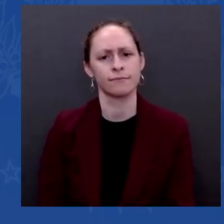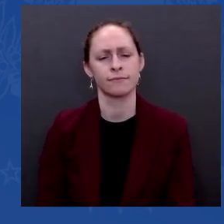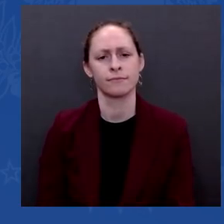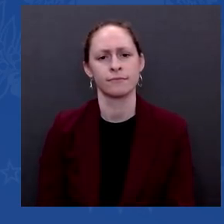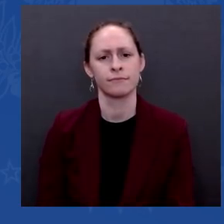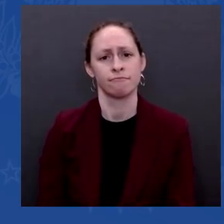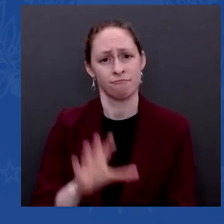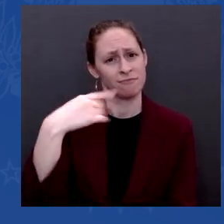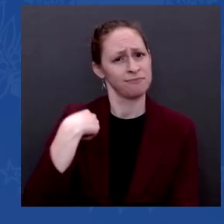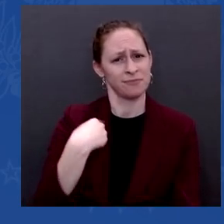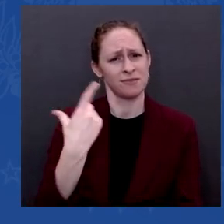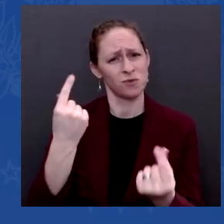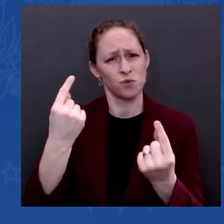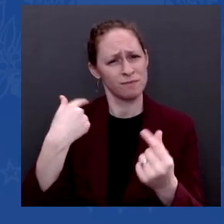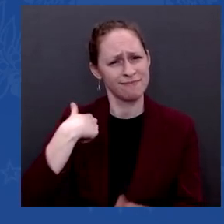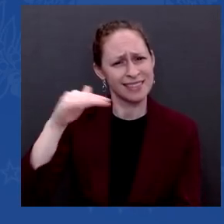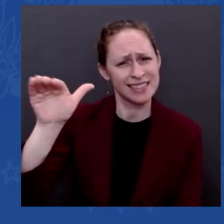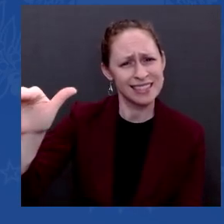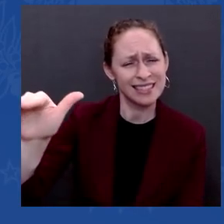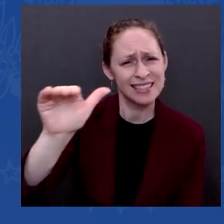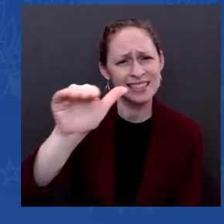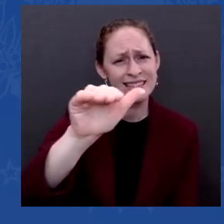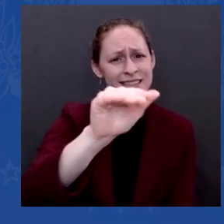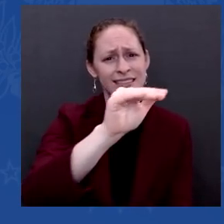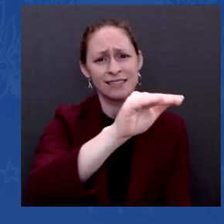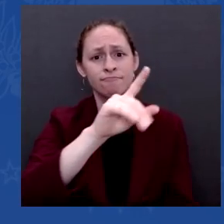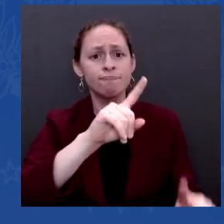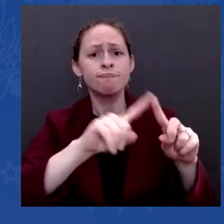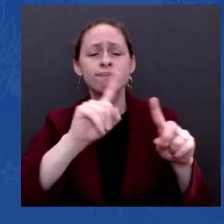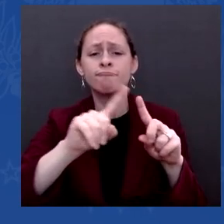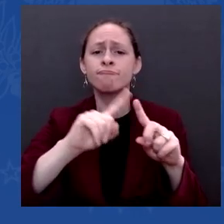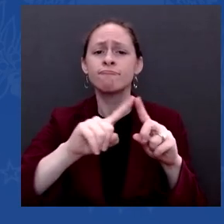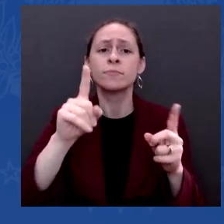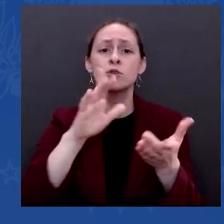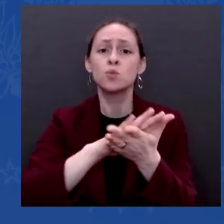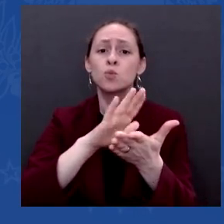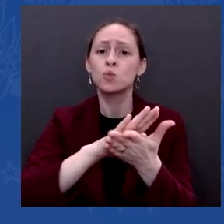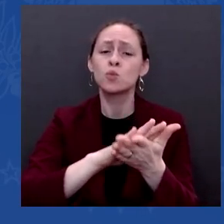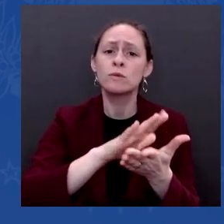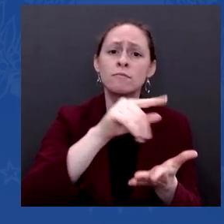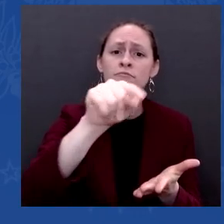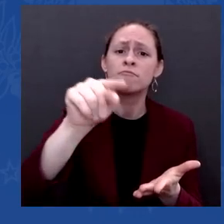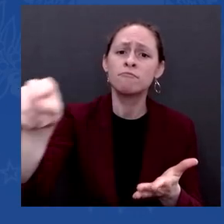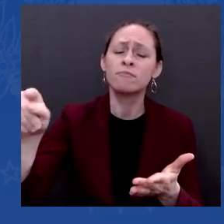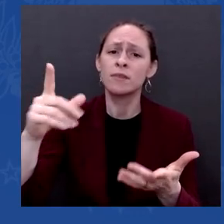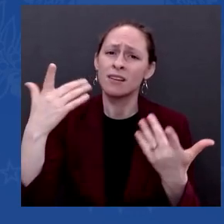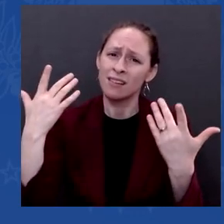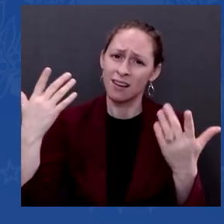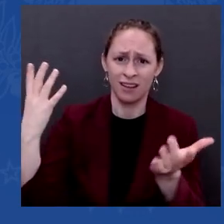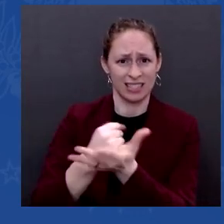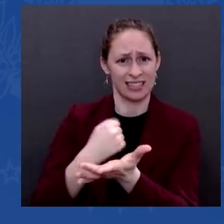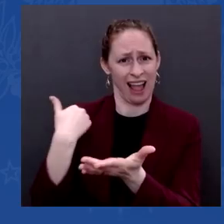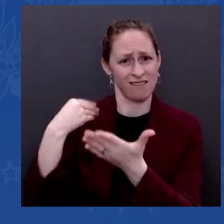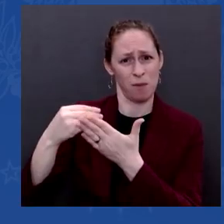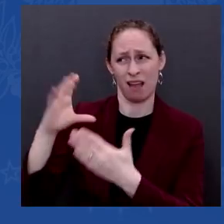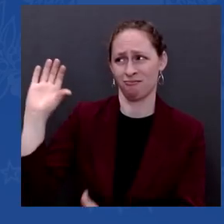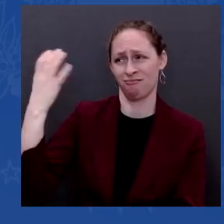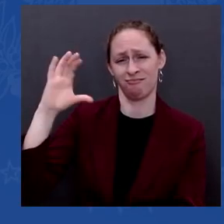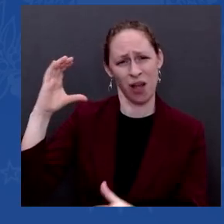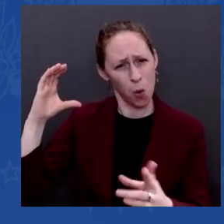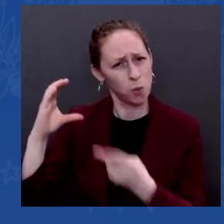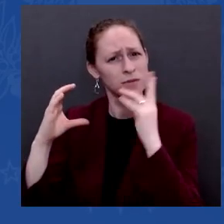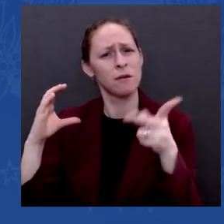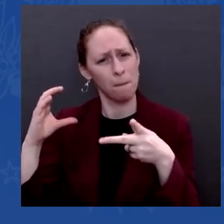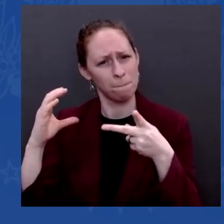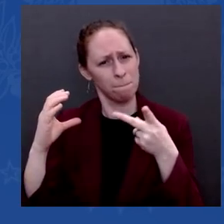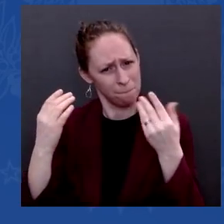The COVID-19 is not going to give up and accept things — you know, it's just — it's not going to go away immediately. But I'm